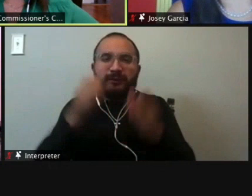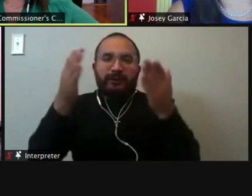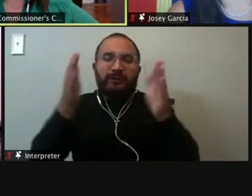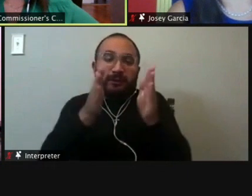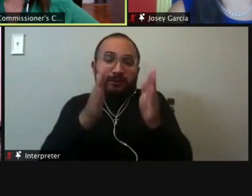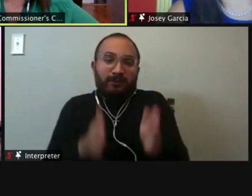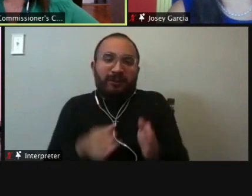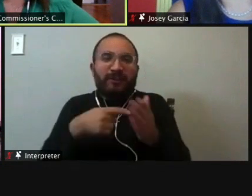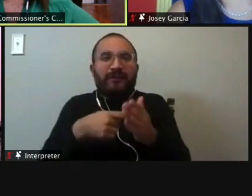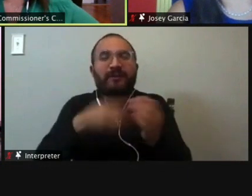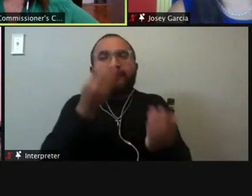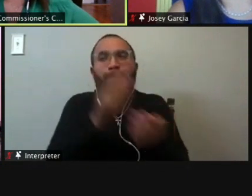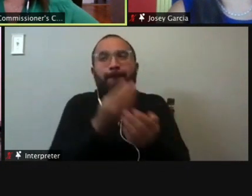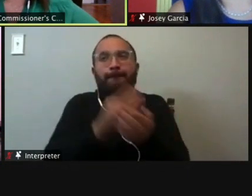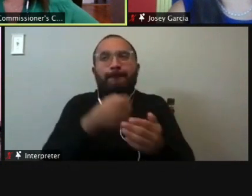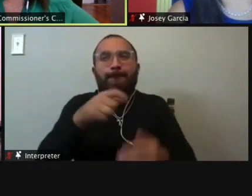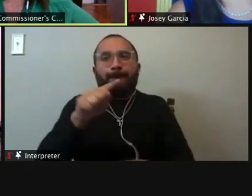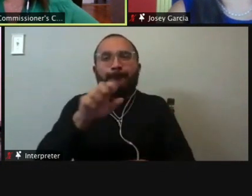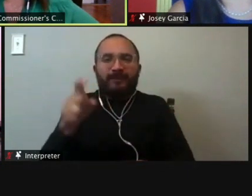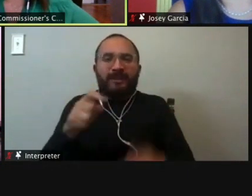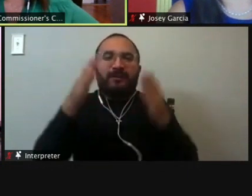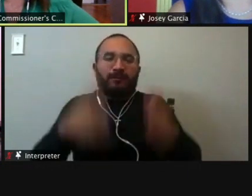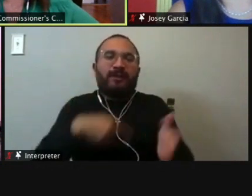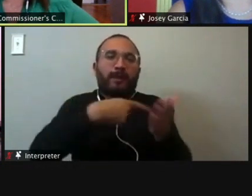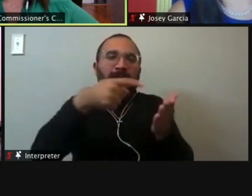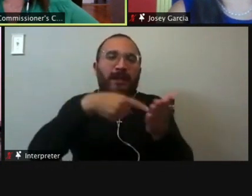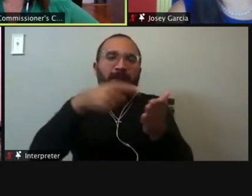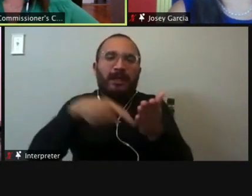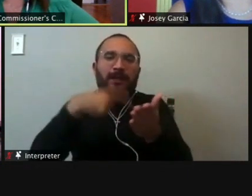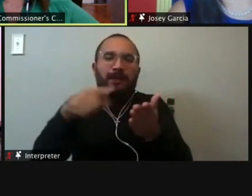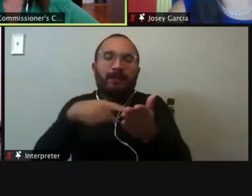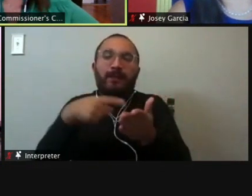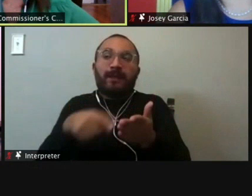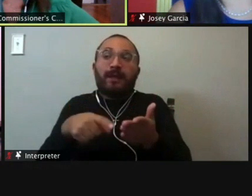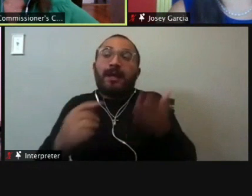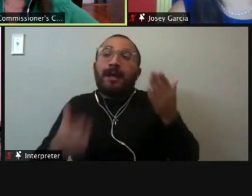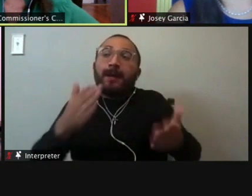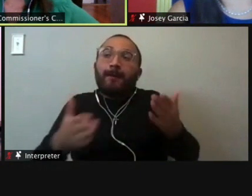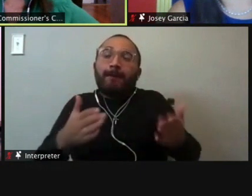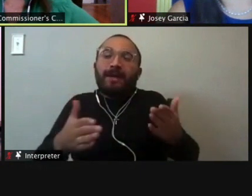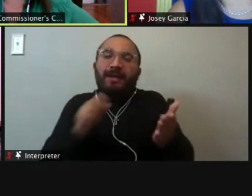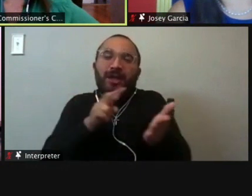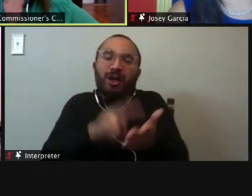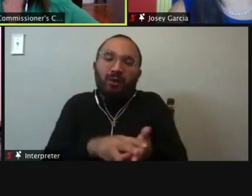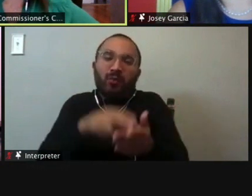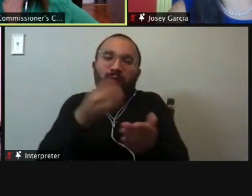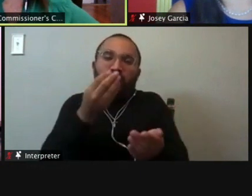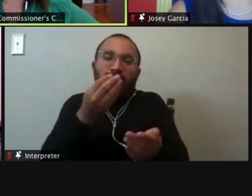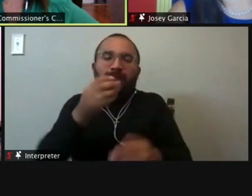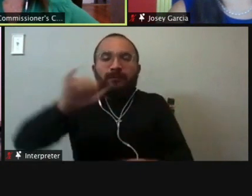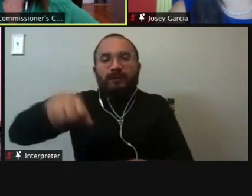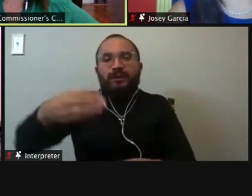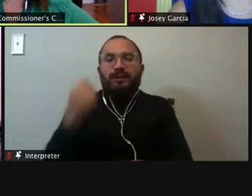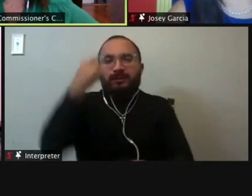costing the taxpayers money, while at the same time, you know, this person may end up losing their job because they didn't have the money to post bail. And it just, it